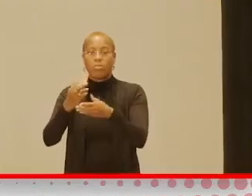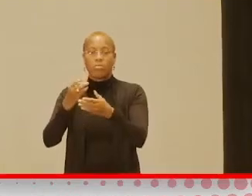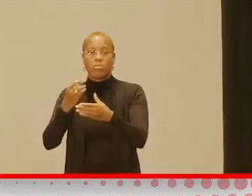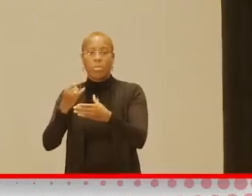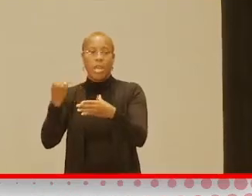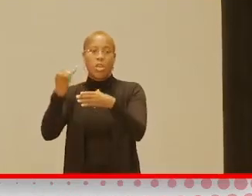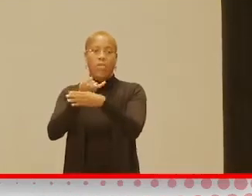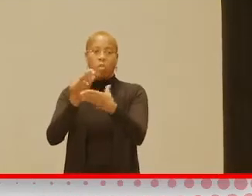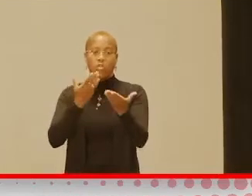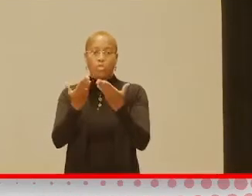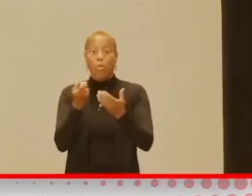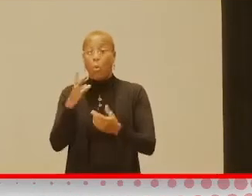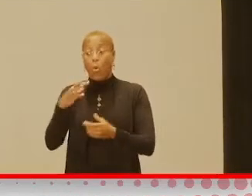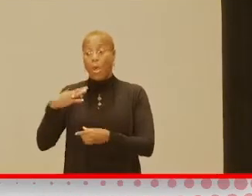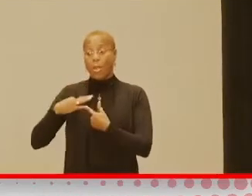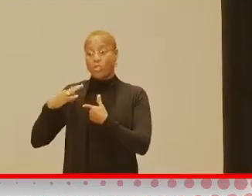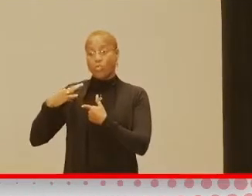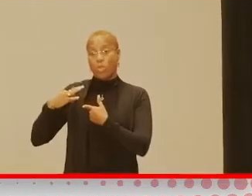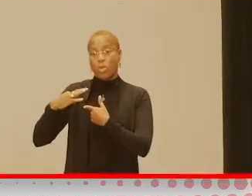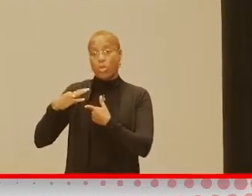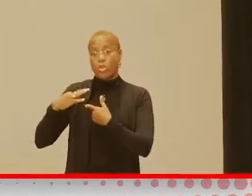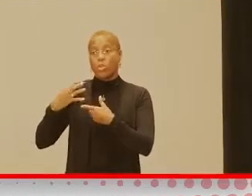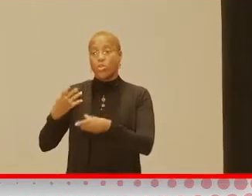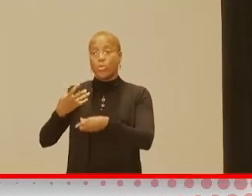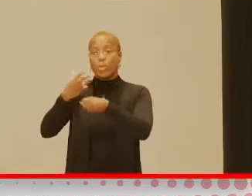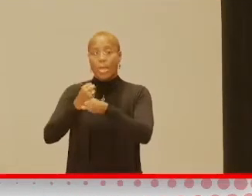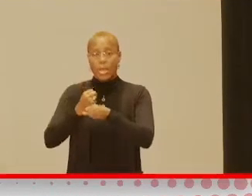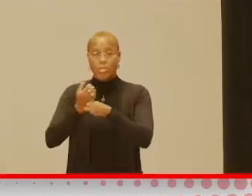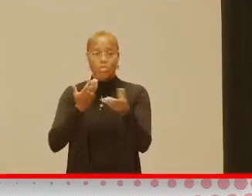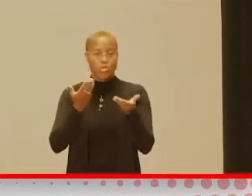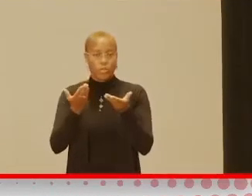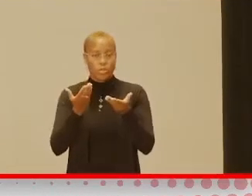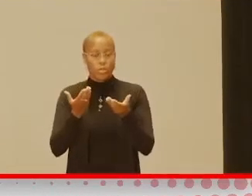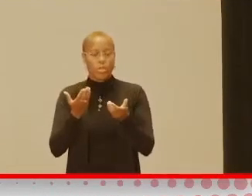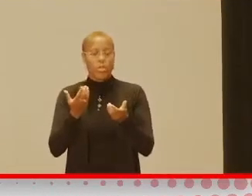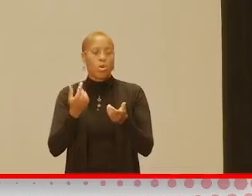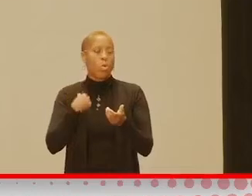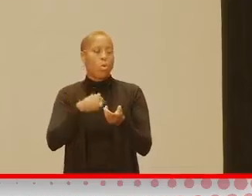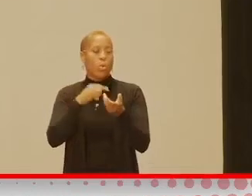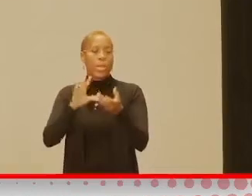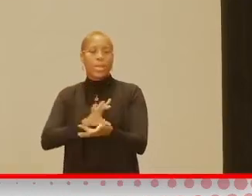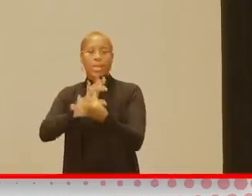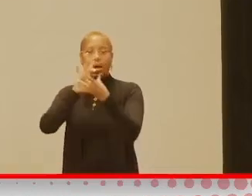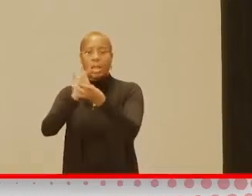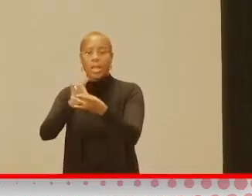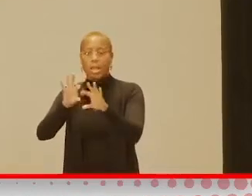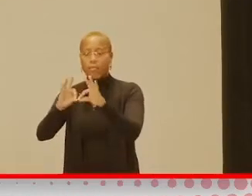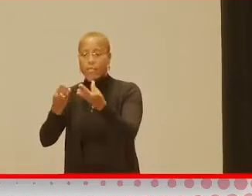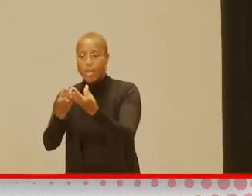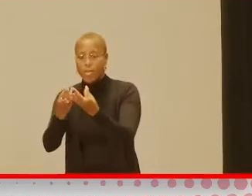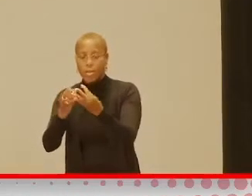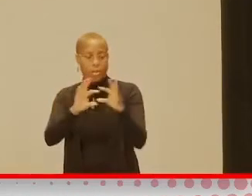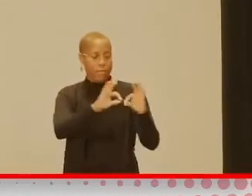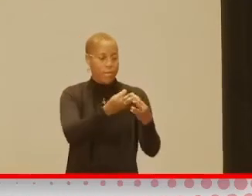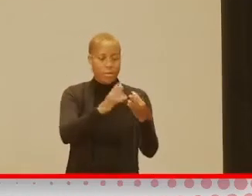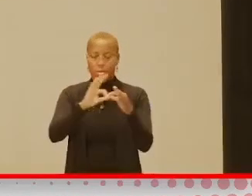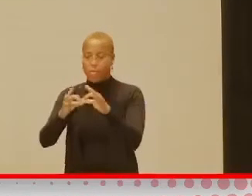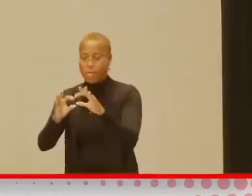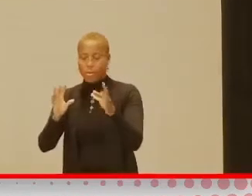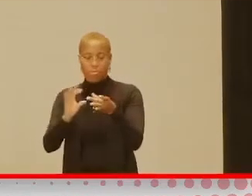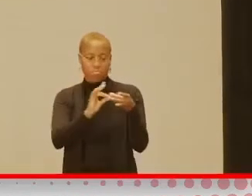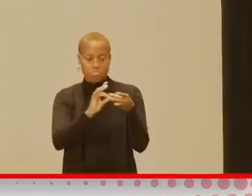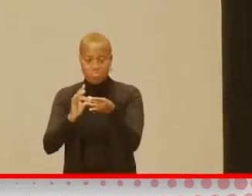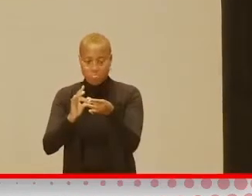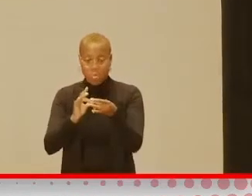for getting services. So we connect families with other families that parent-to-parent support.